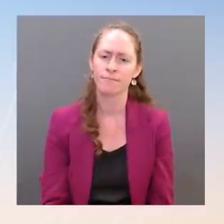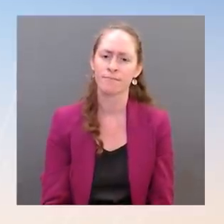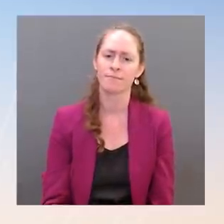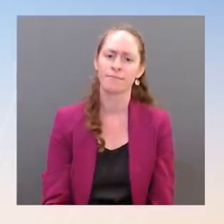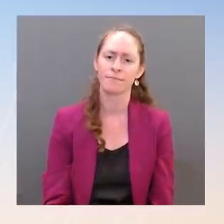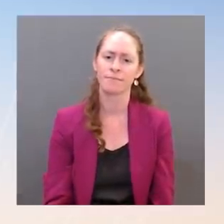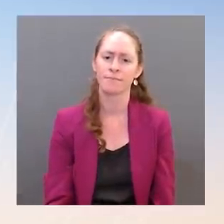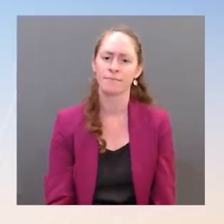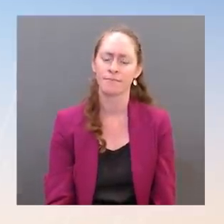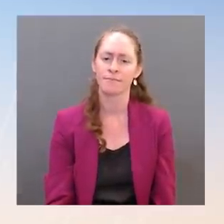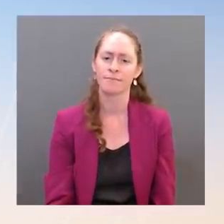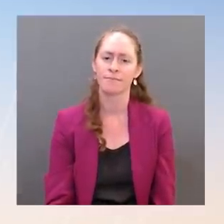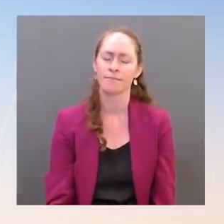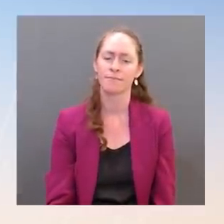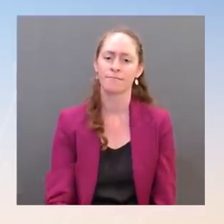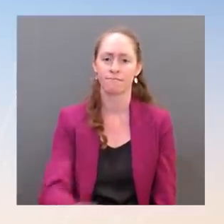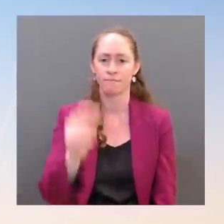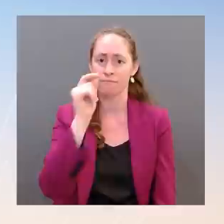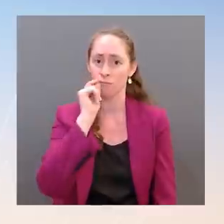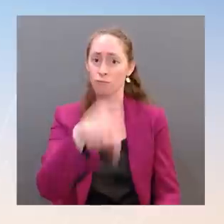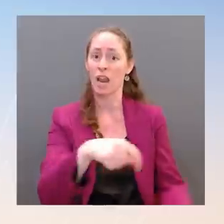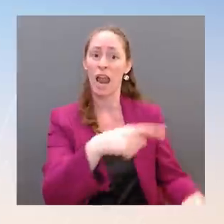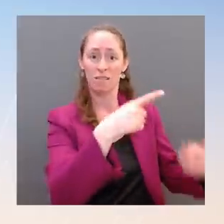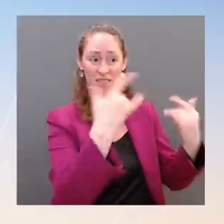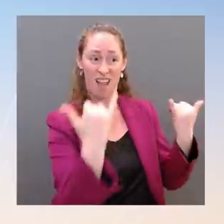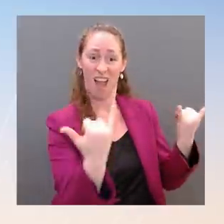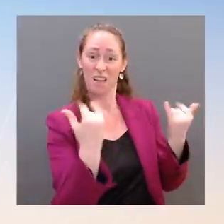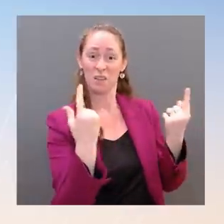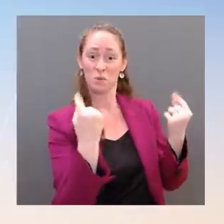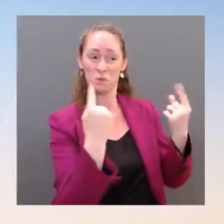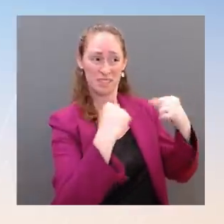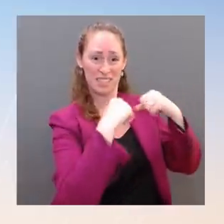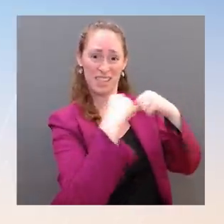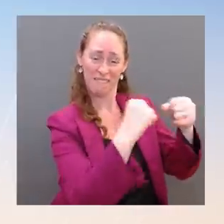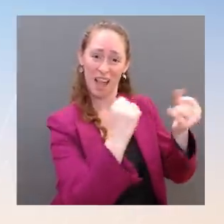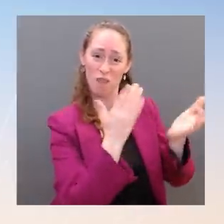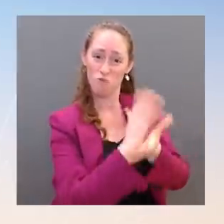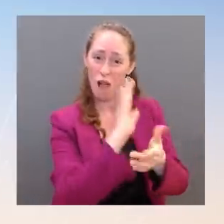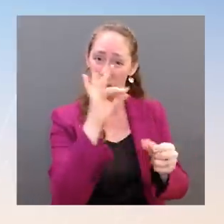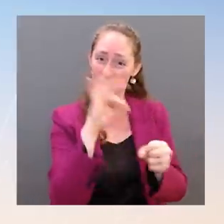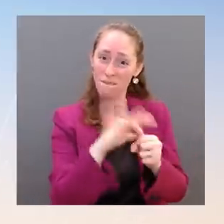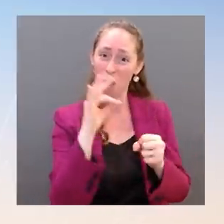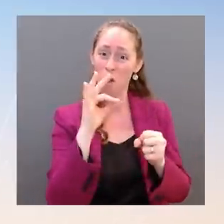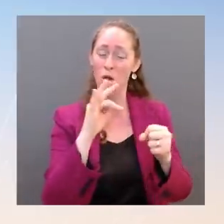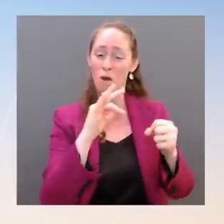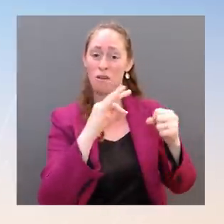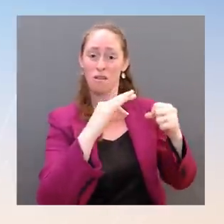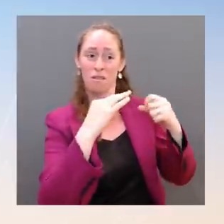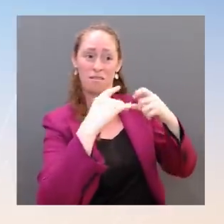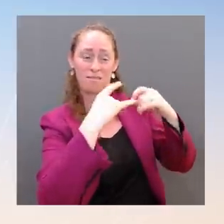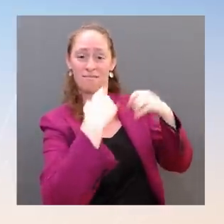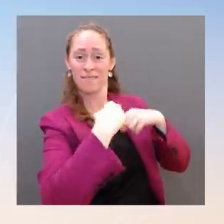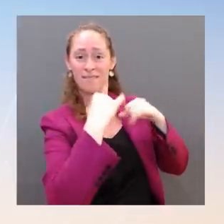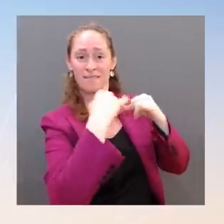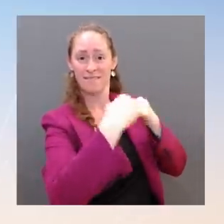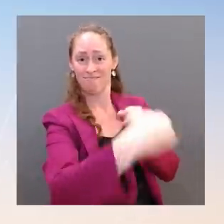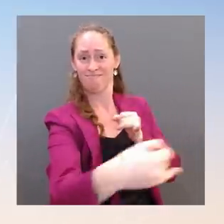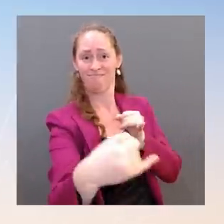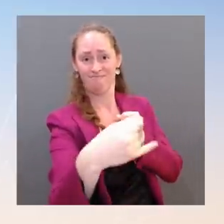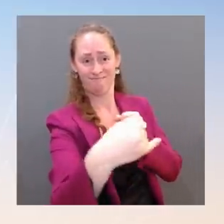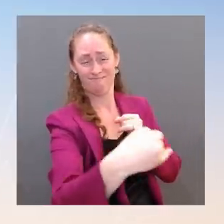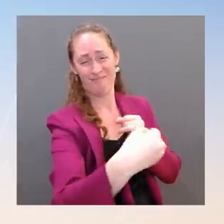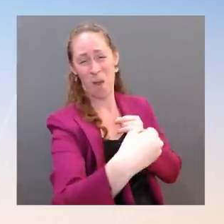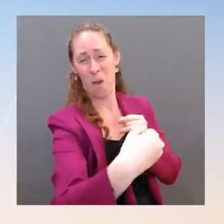territorial integrity, this — defending their sovereignty affects us all. And so this is something that we are going to continue